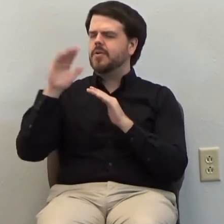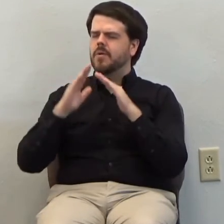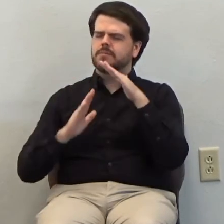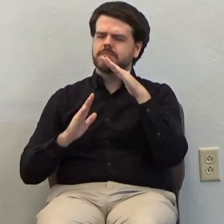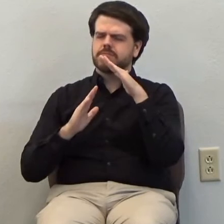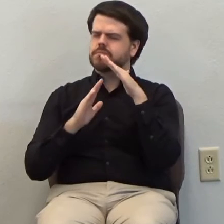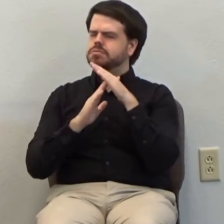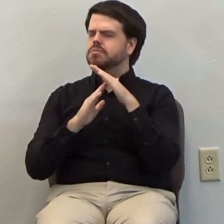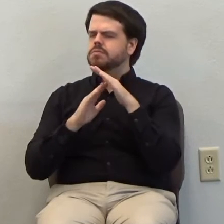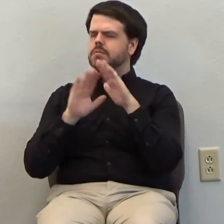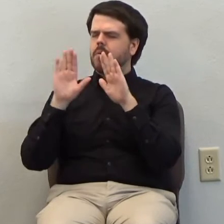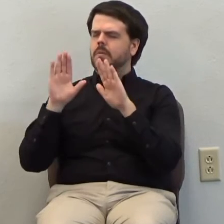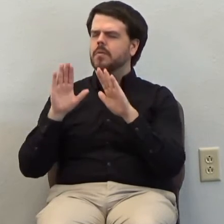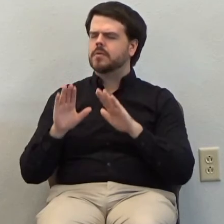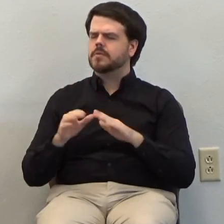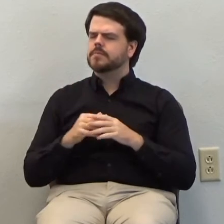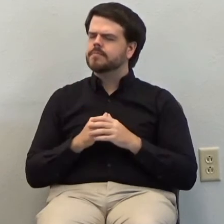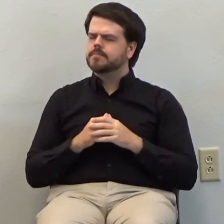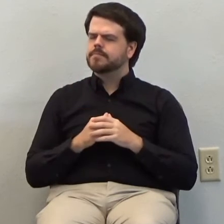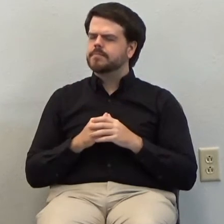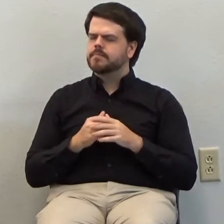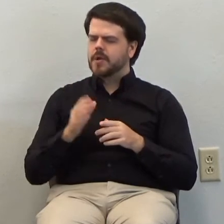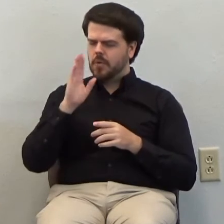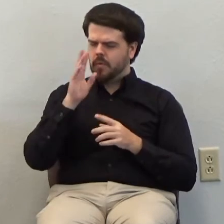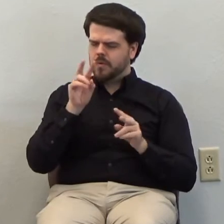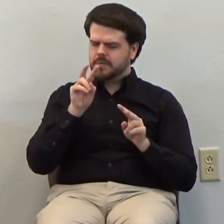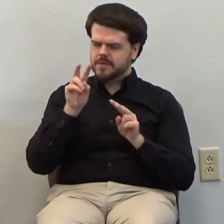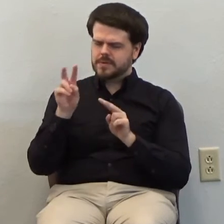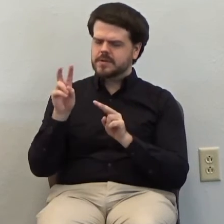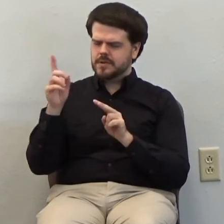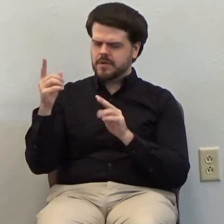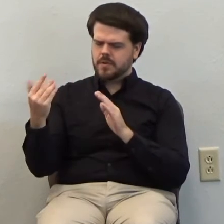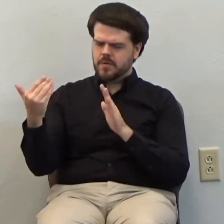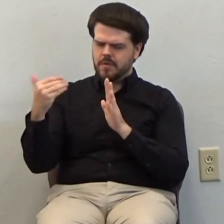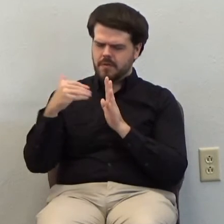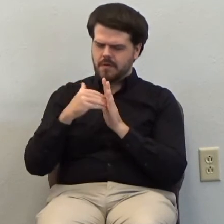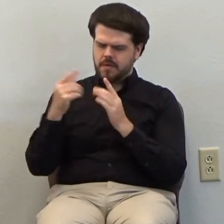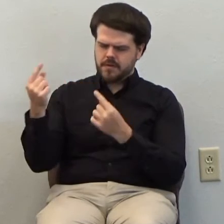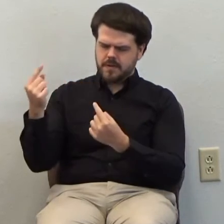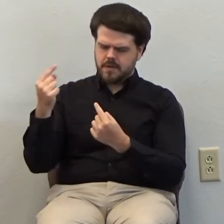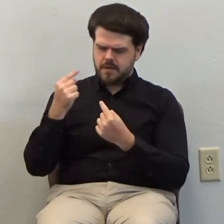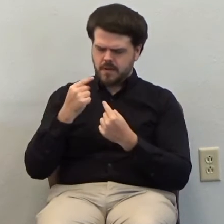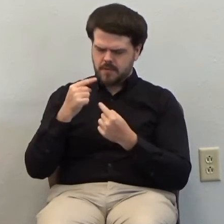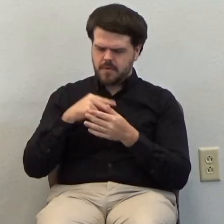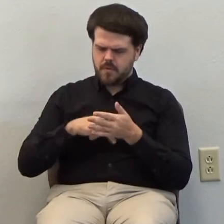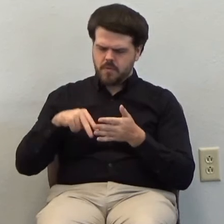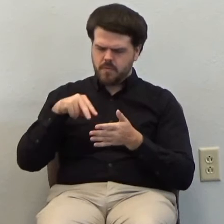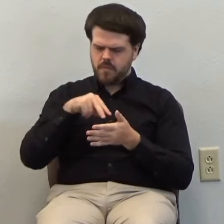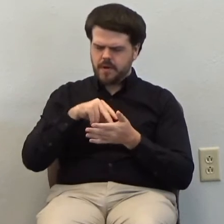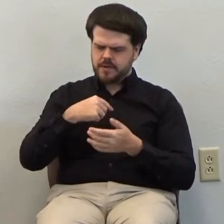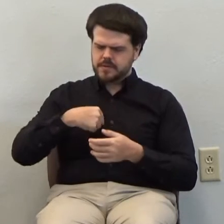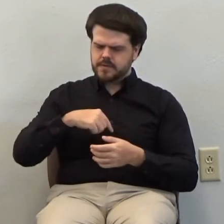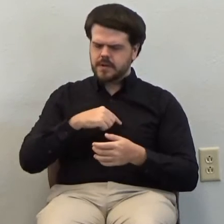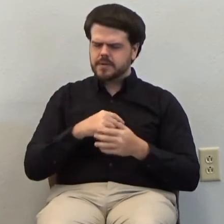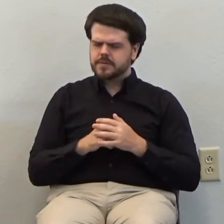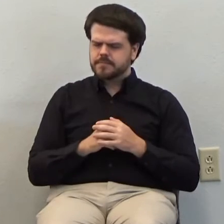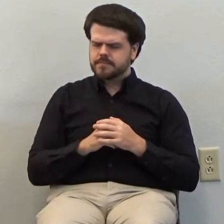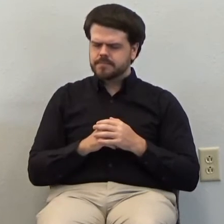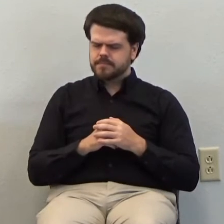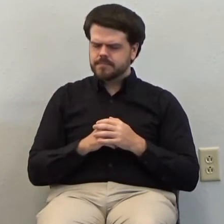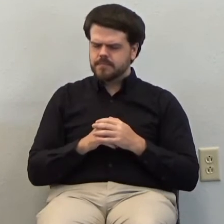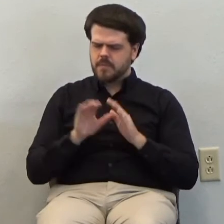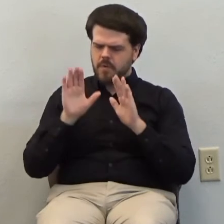which we will see when you come and raise us oh blessed savior blessed savior wonderful savior